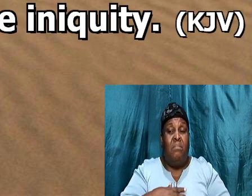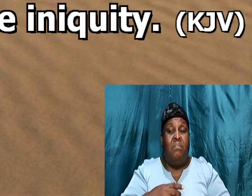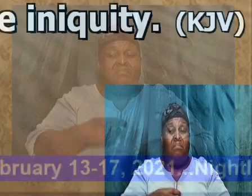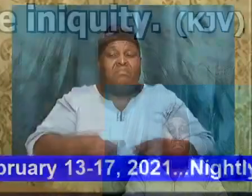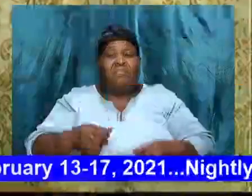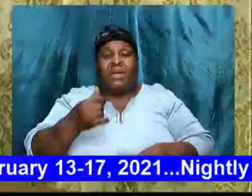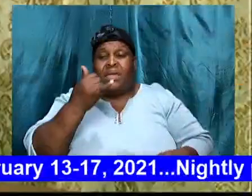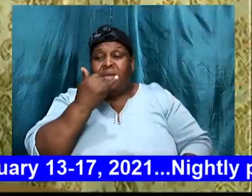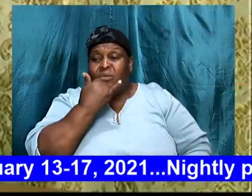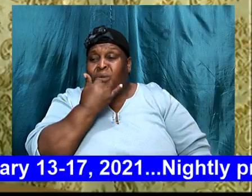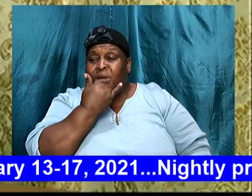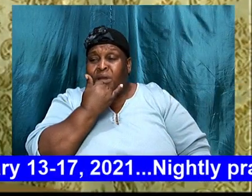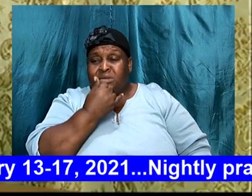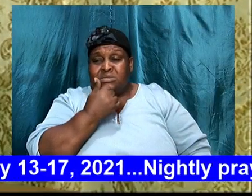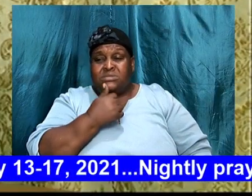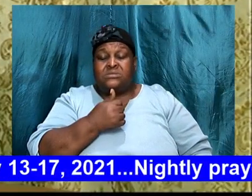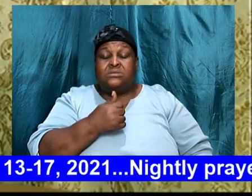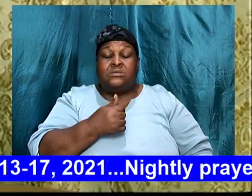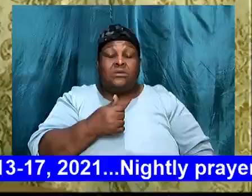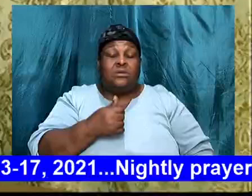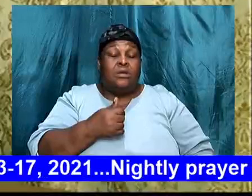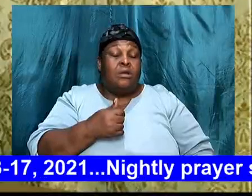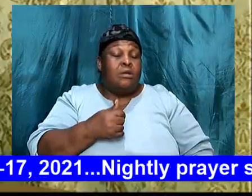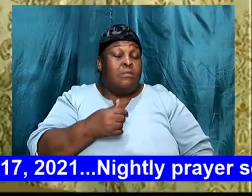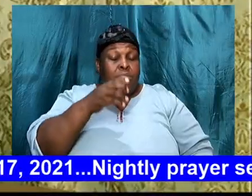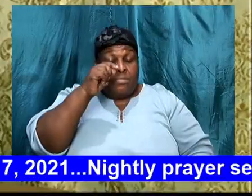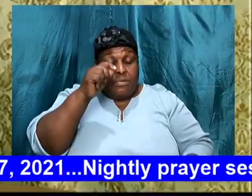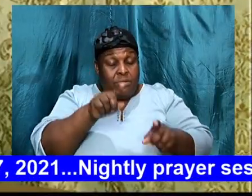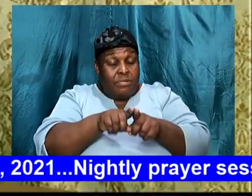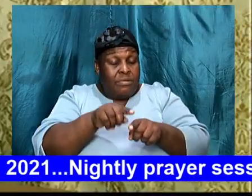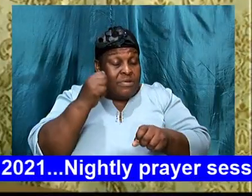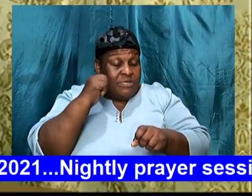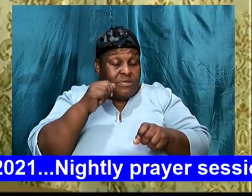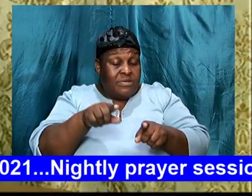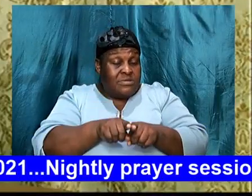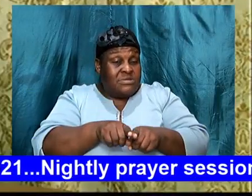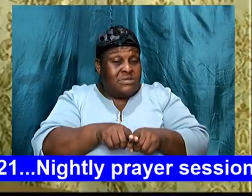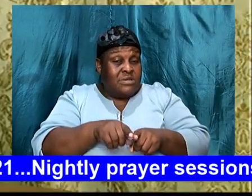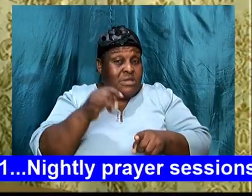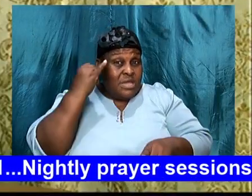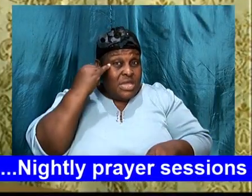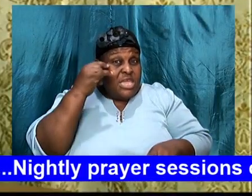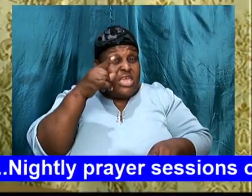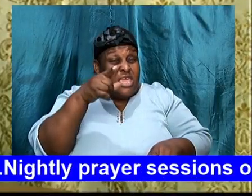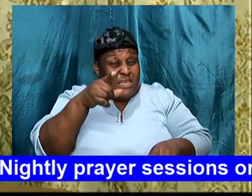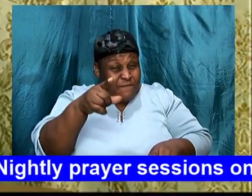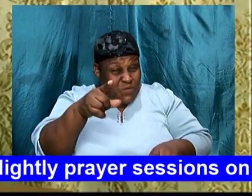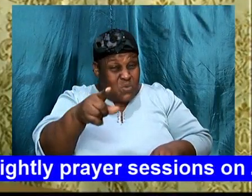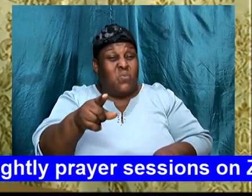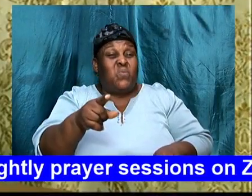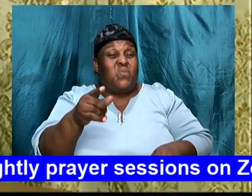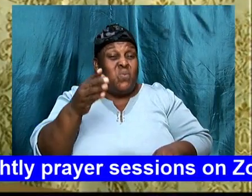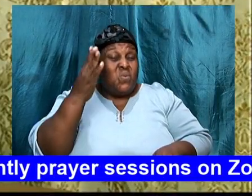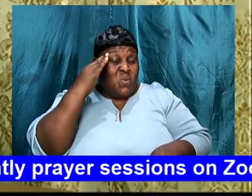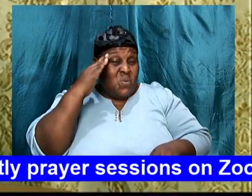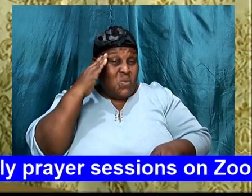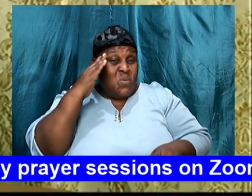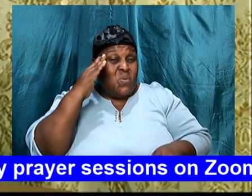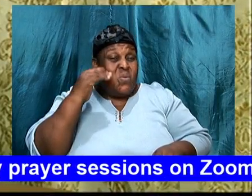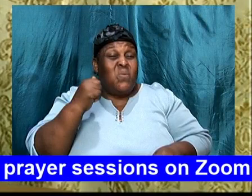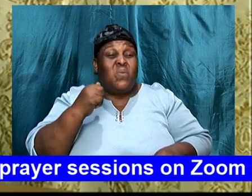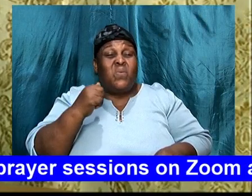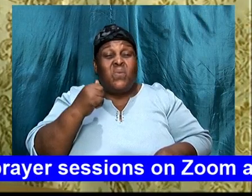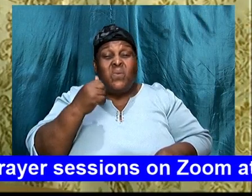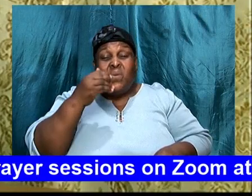if we know, how to do God will, and don't do it, it, it is sin, Job is saying, that if we sin, that